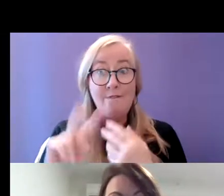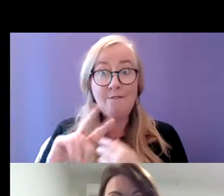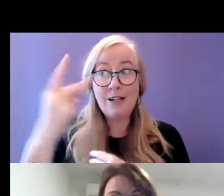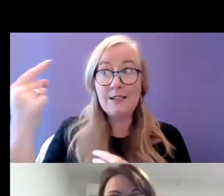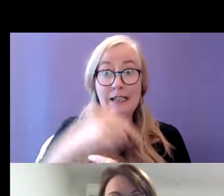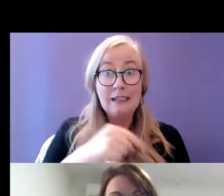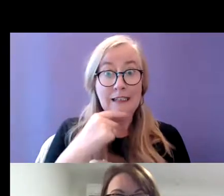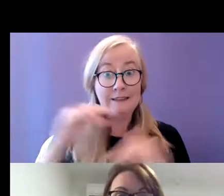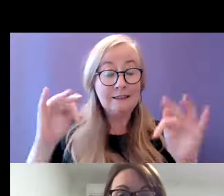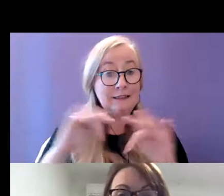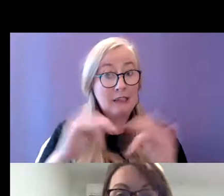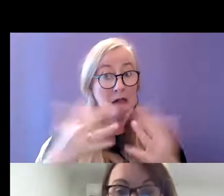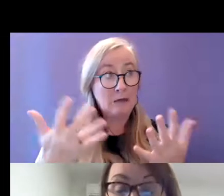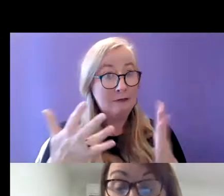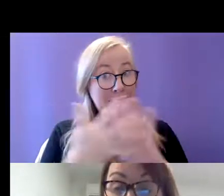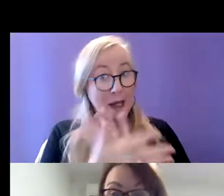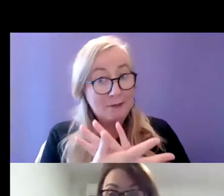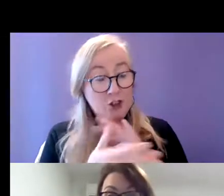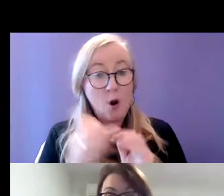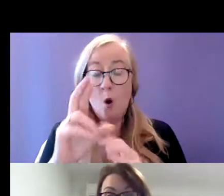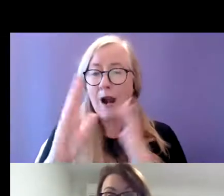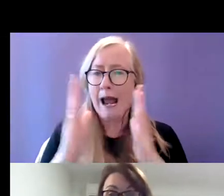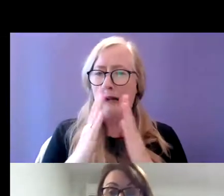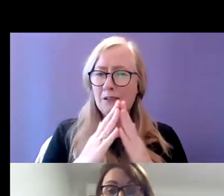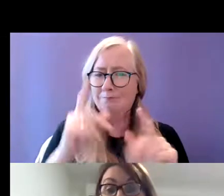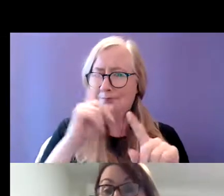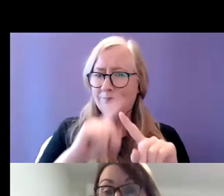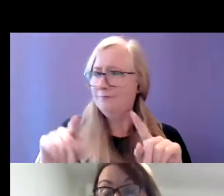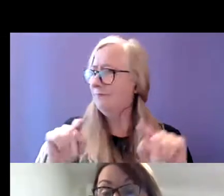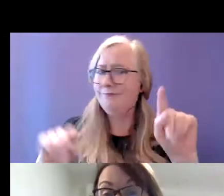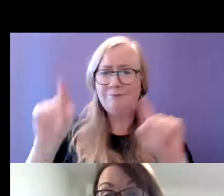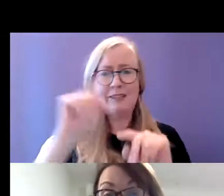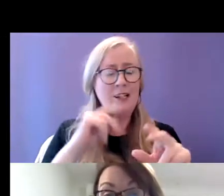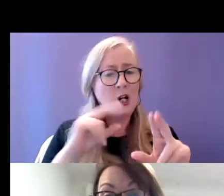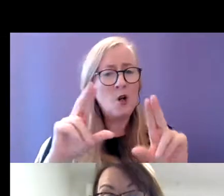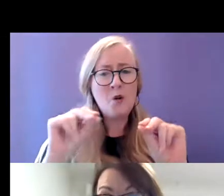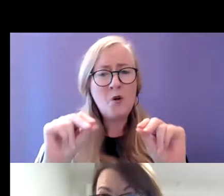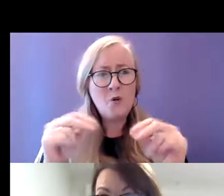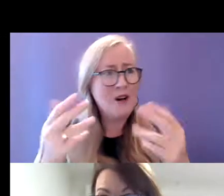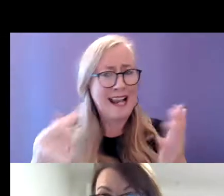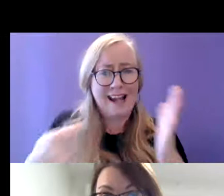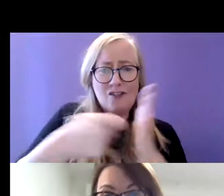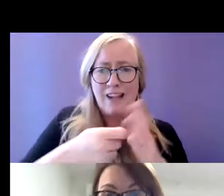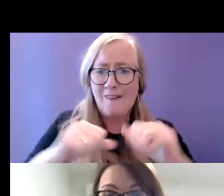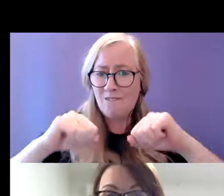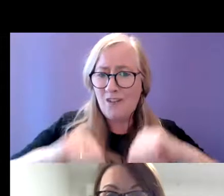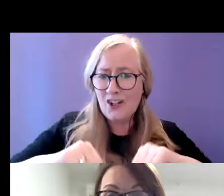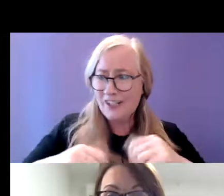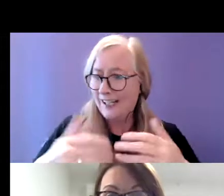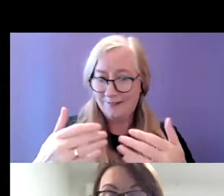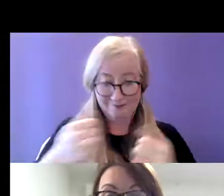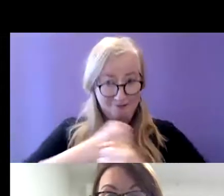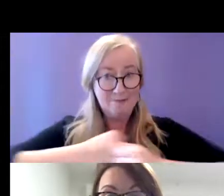expose damage or the house may have unusual features such as no unnecessary furnishings. That's to create space.